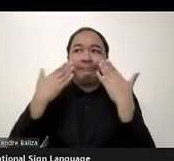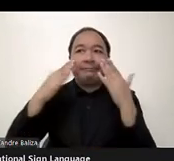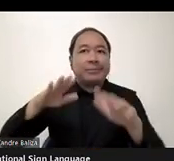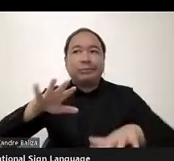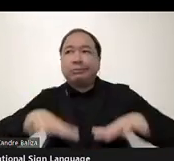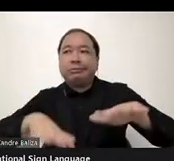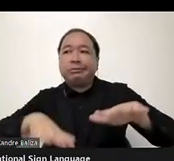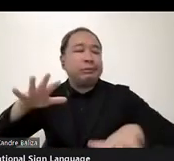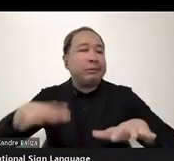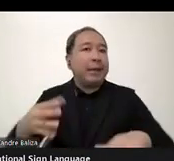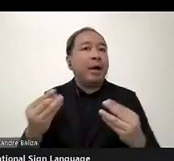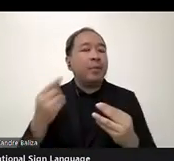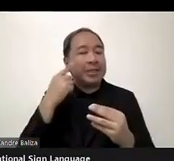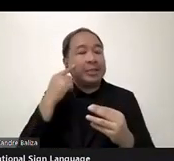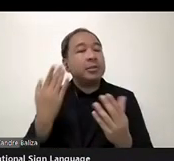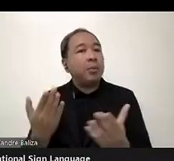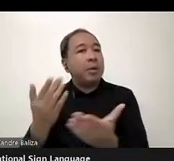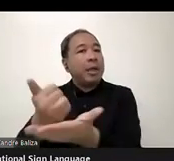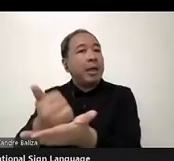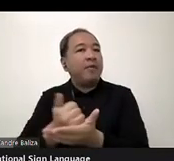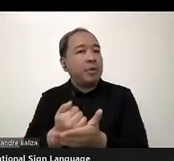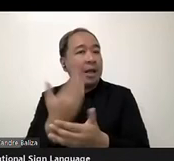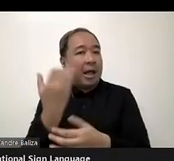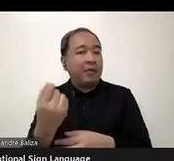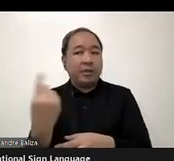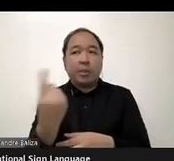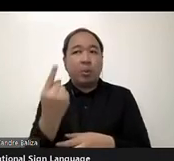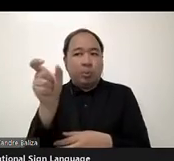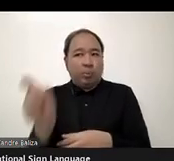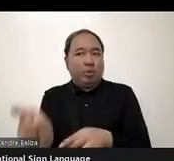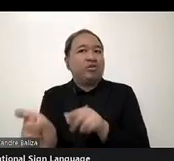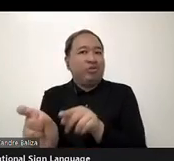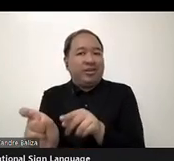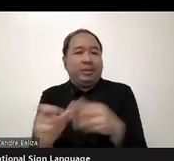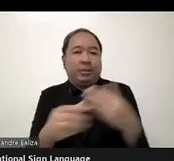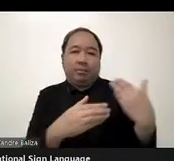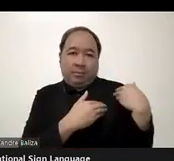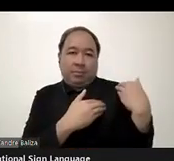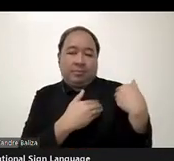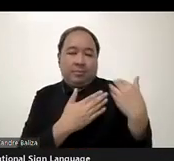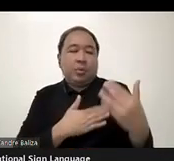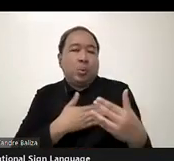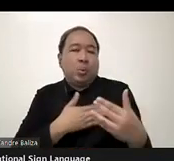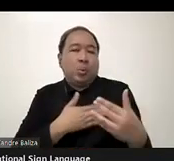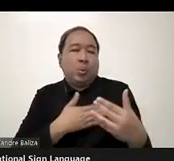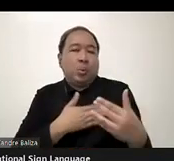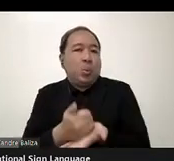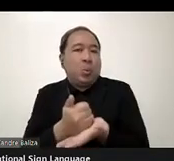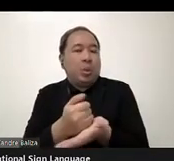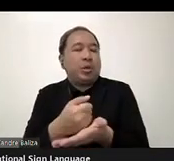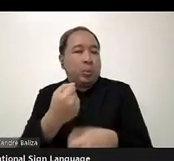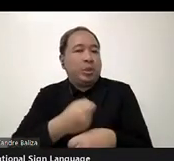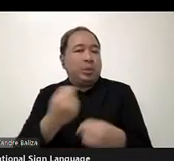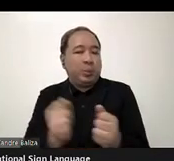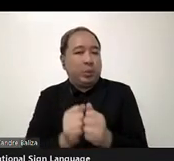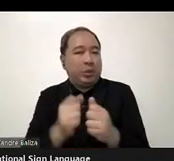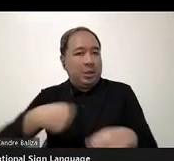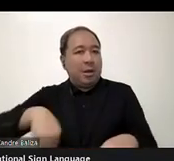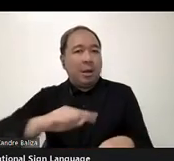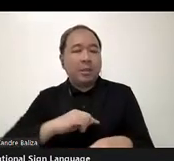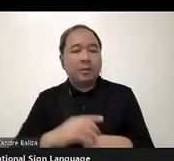really helpful that we have someone who's committed to doing it and working with us. So we want to hear from people